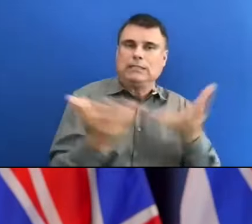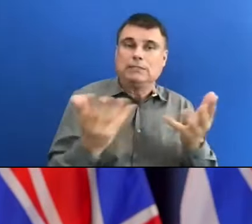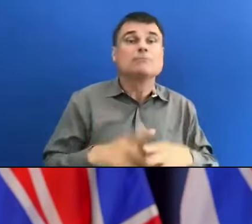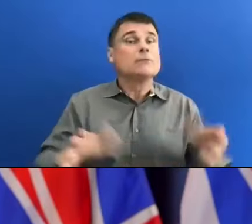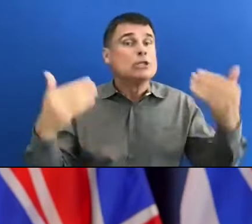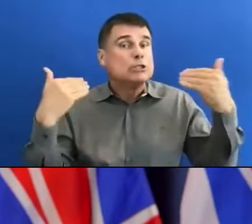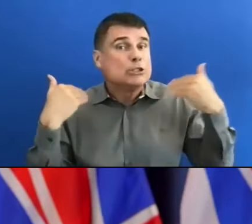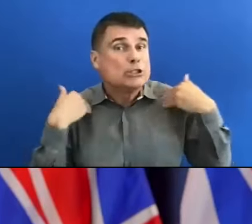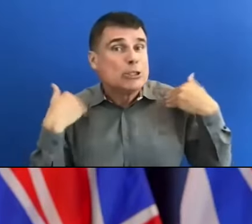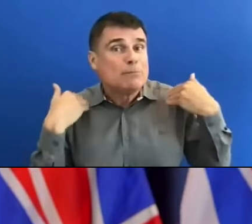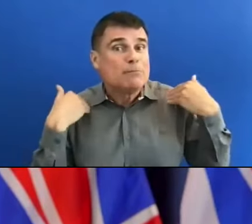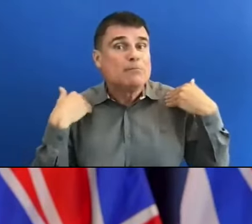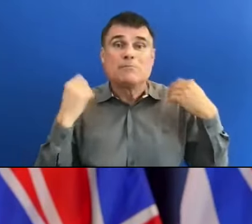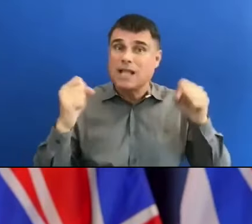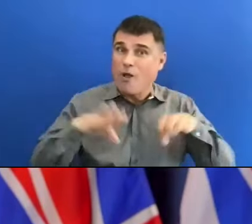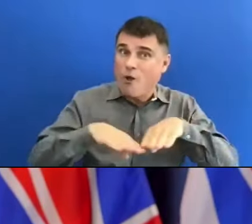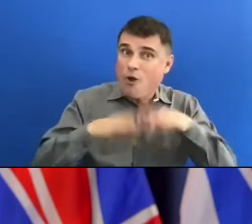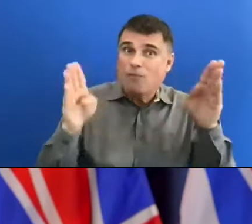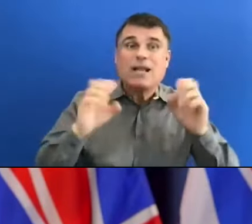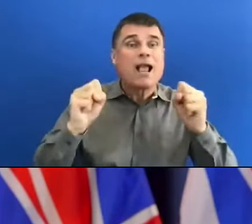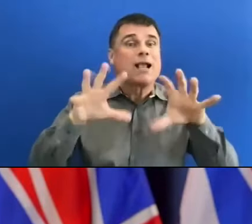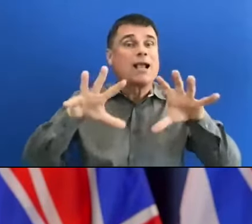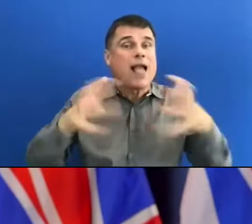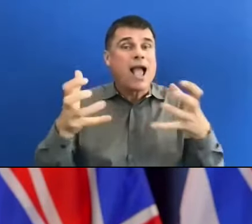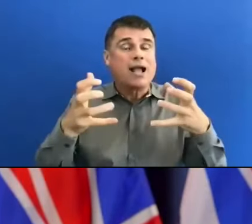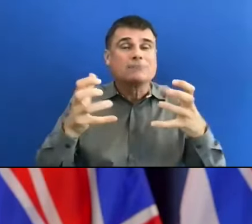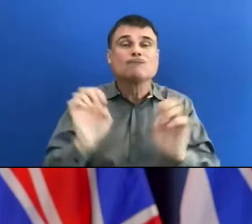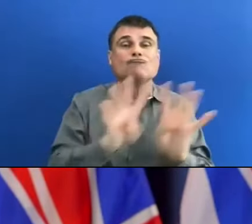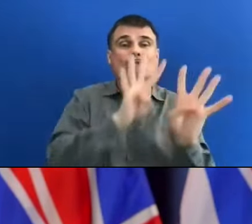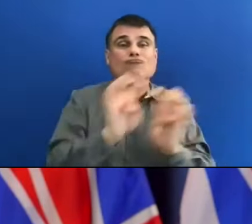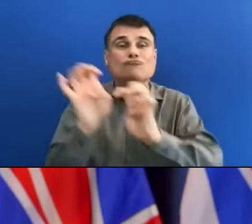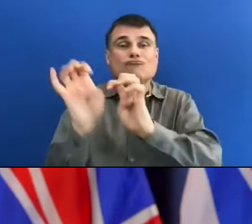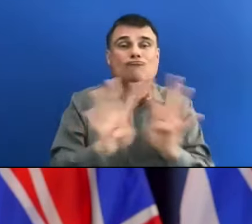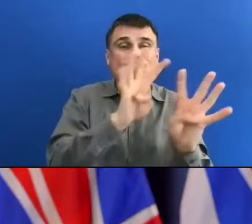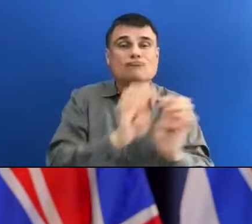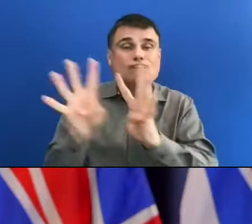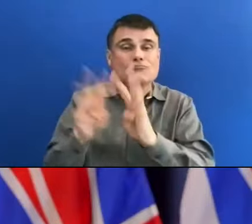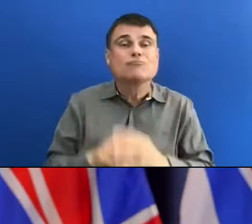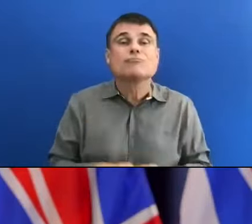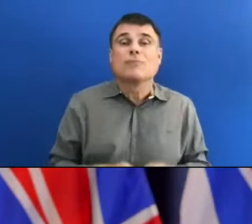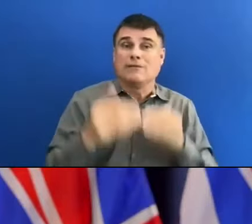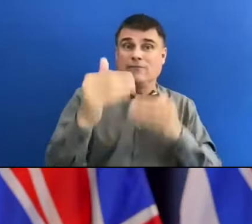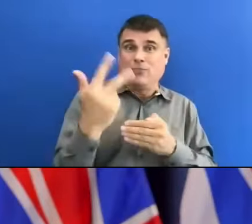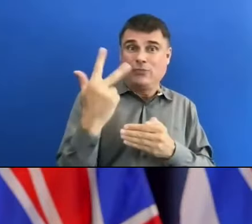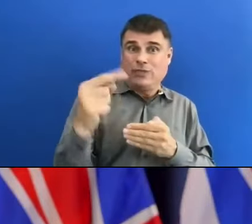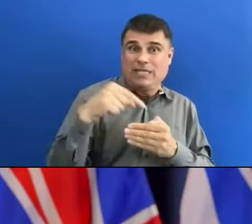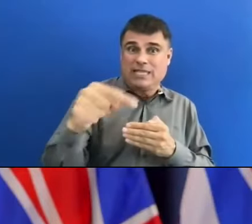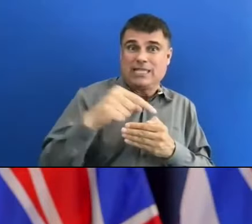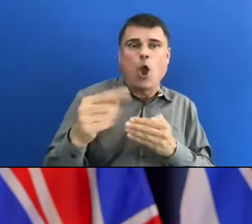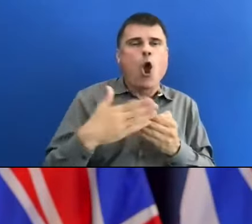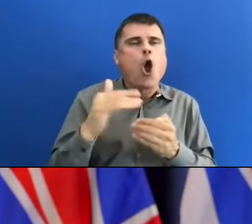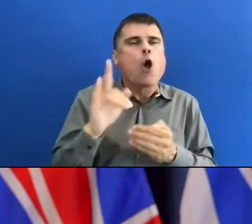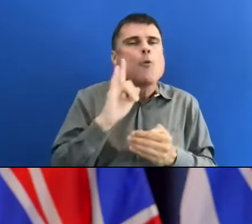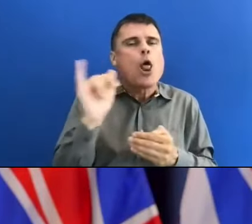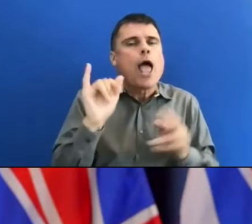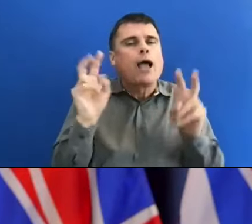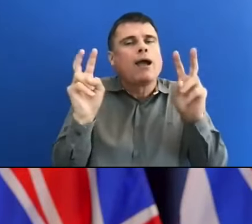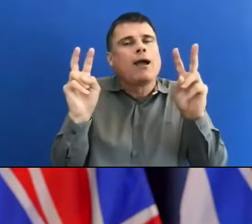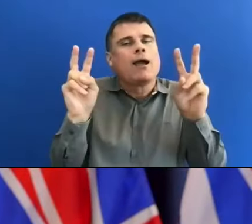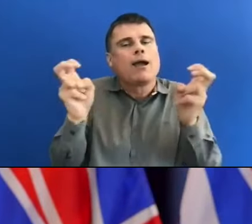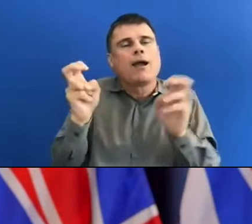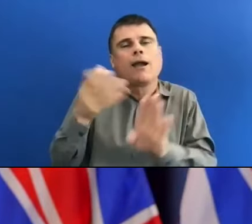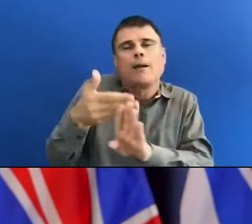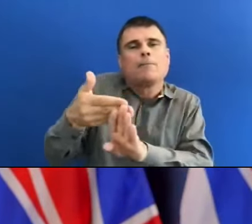brings us closer to where we were before the pandemic. As we come out of the pandemic, the pace will be different for each of us.